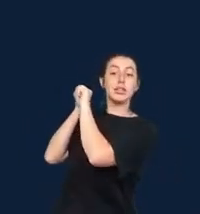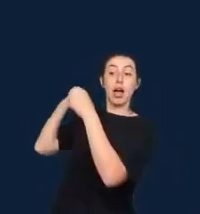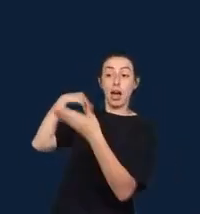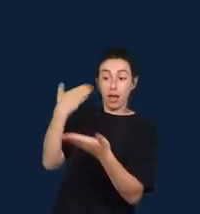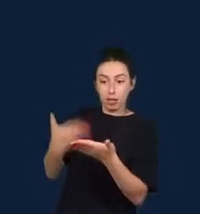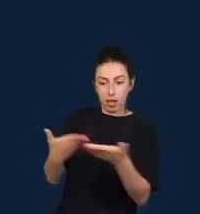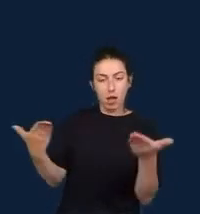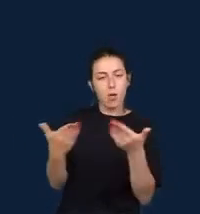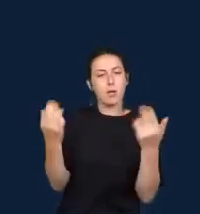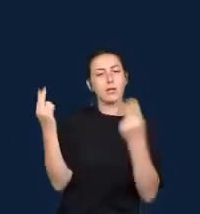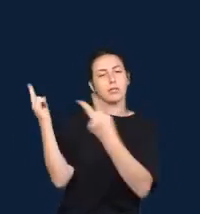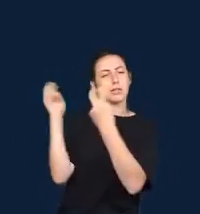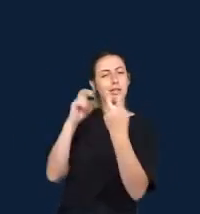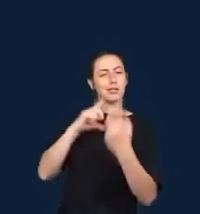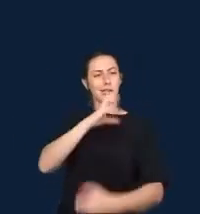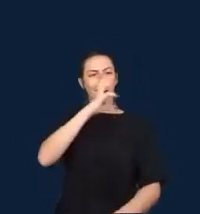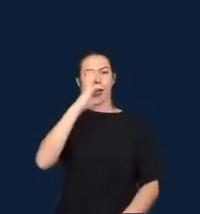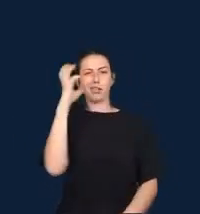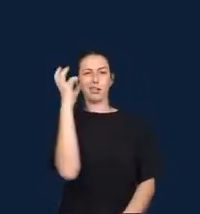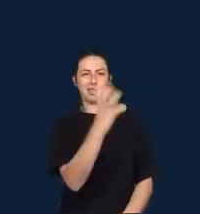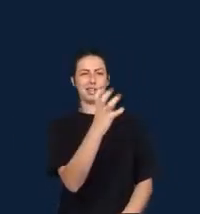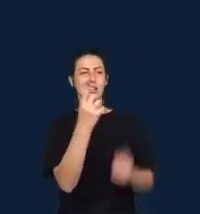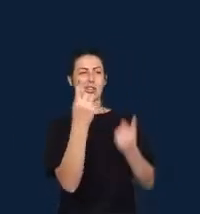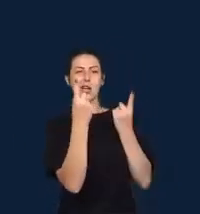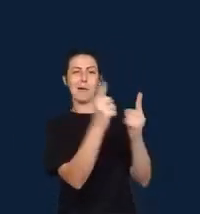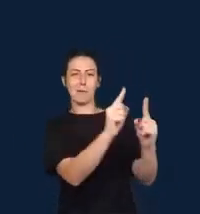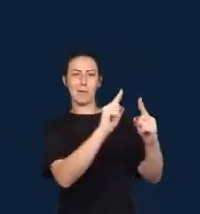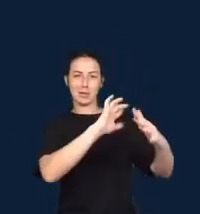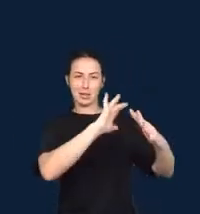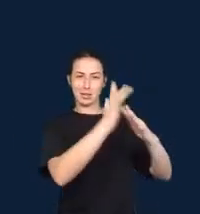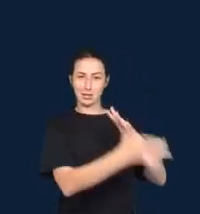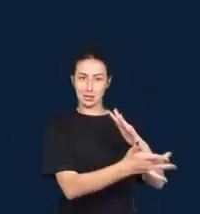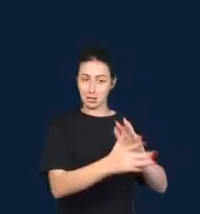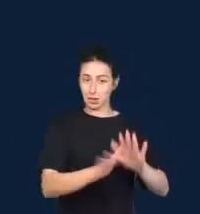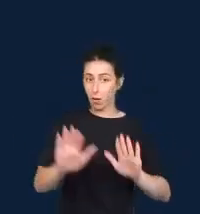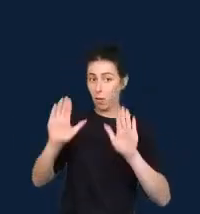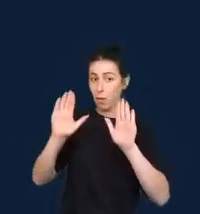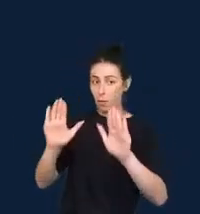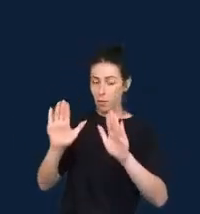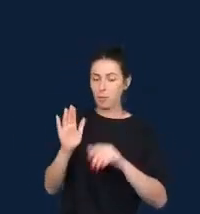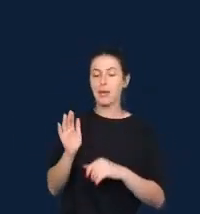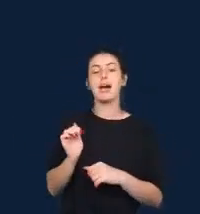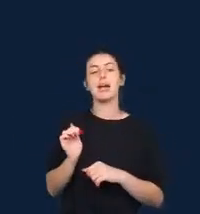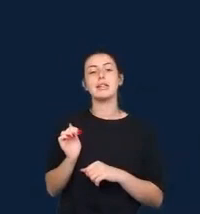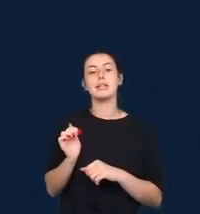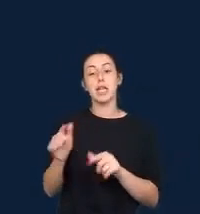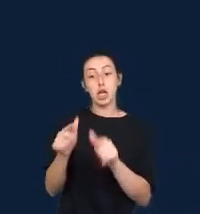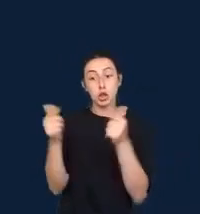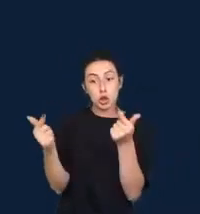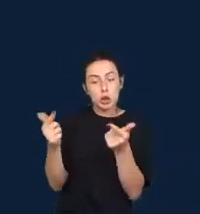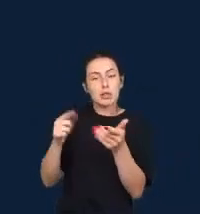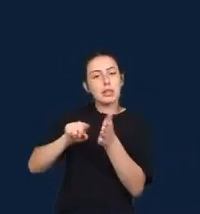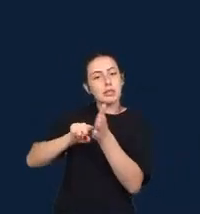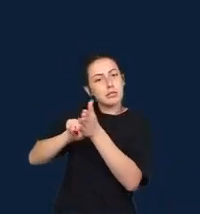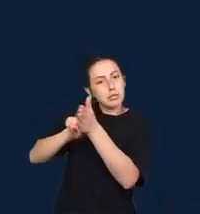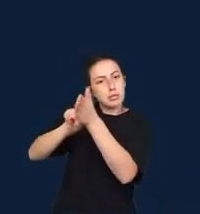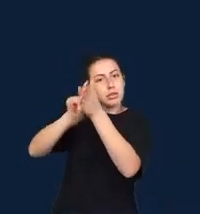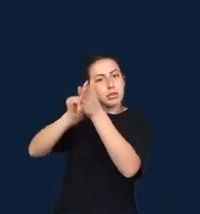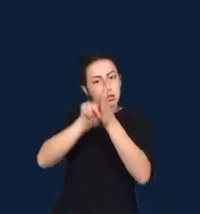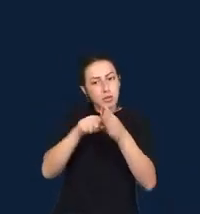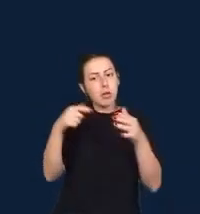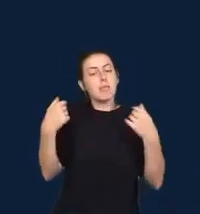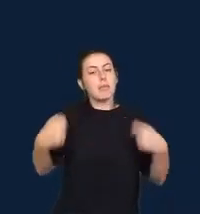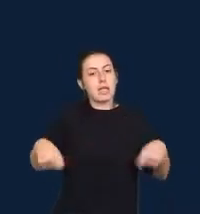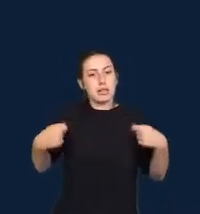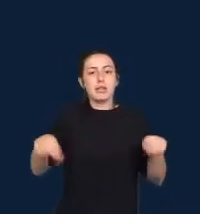as a user are also in need of closer scrutiny. So he proposes that having a very small